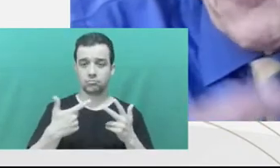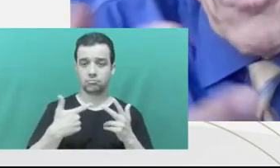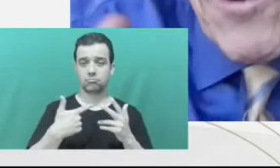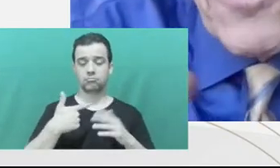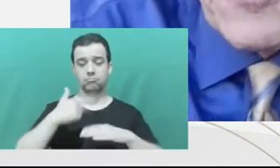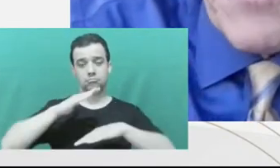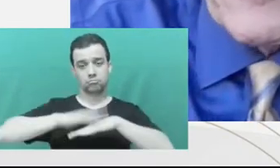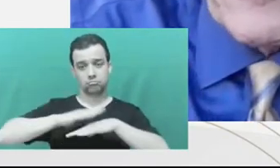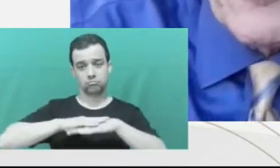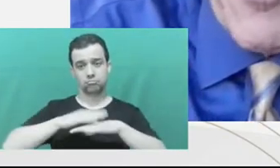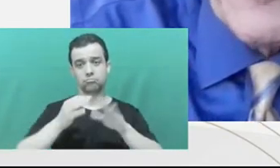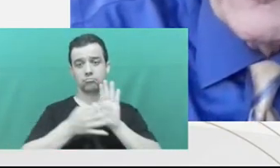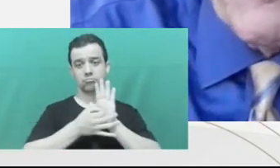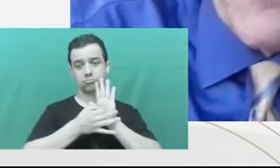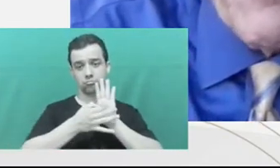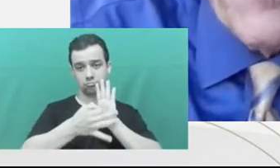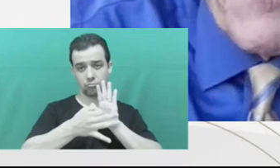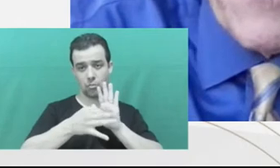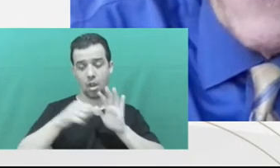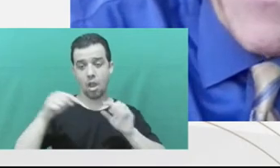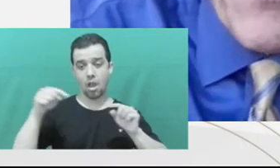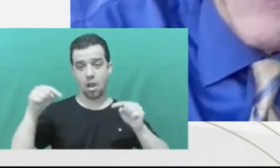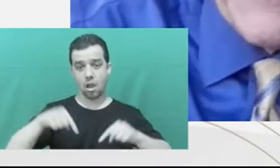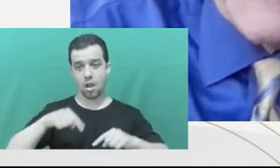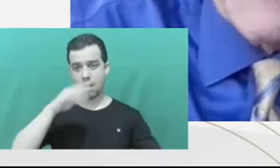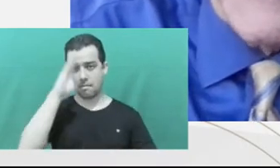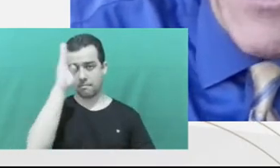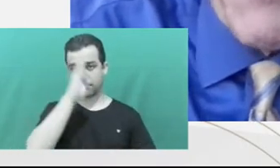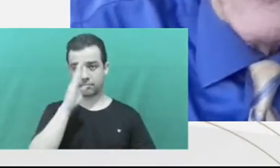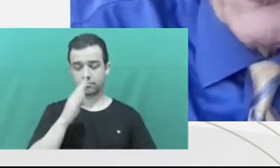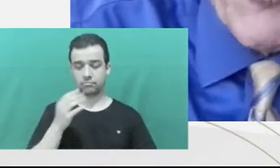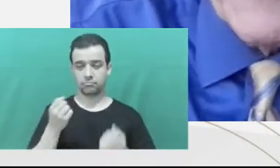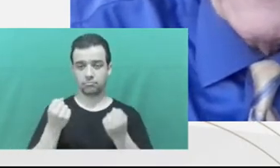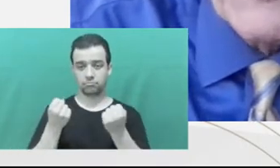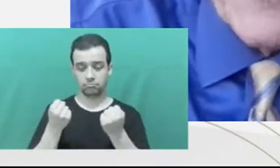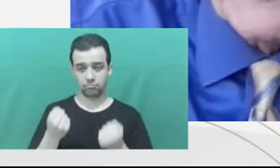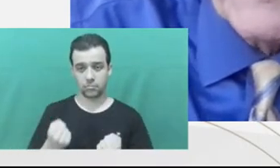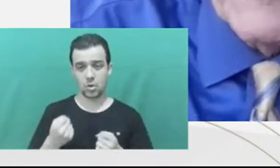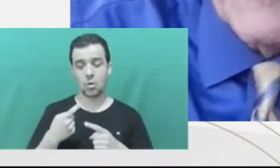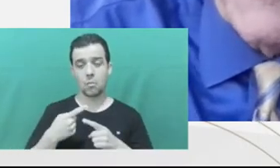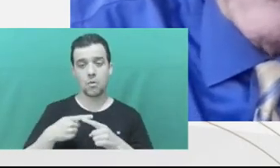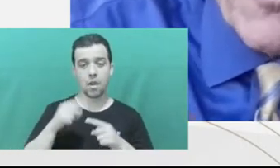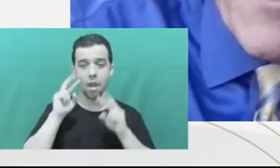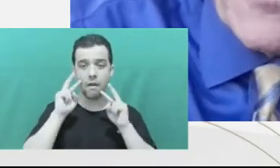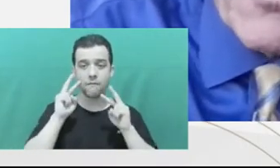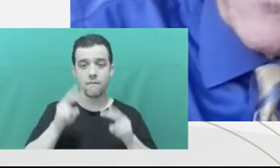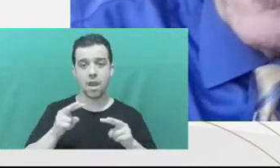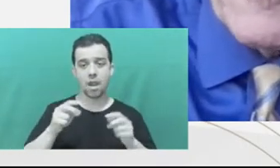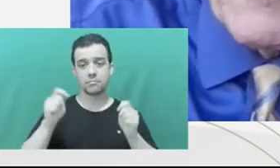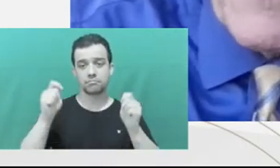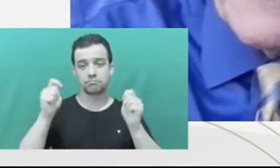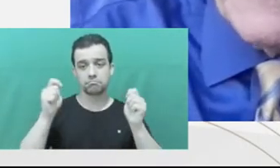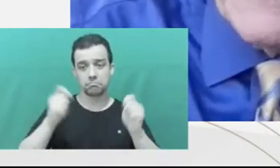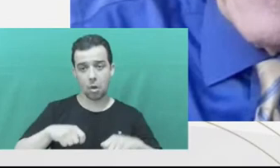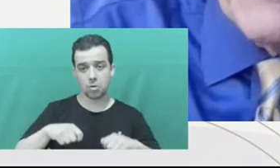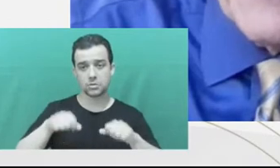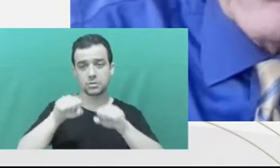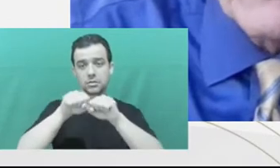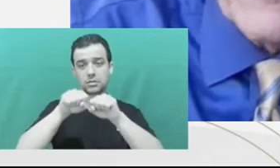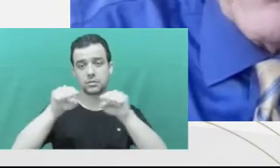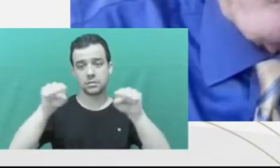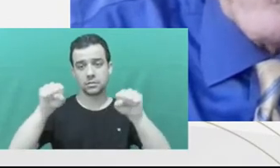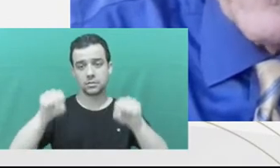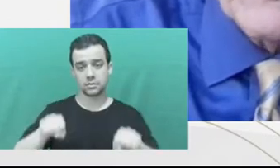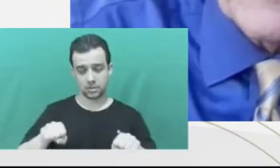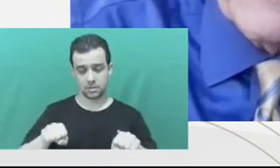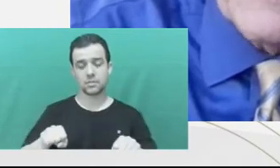I feel privileged to be able to talk to you about plea bargaining at a time that's so consequential in the